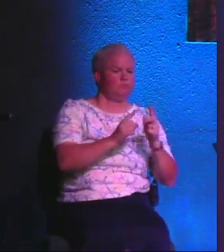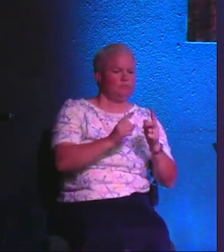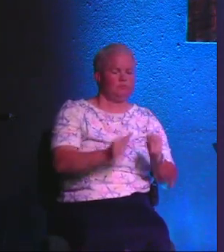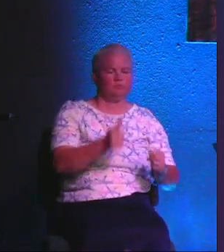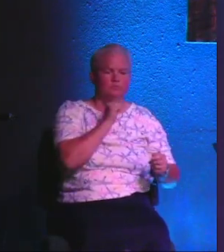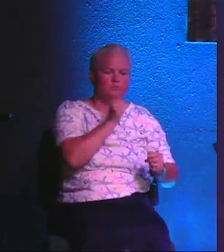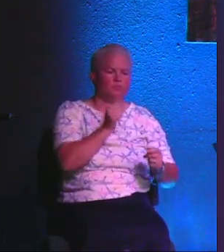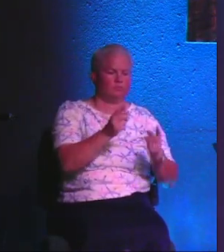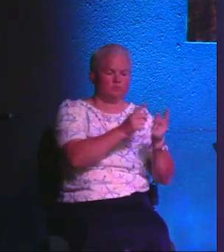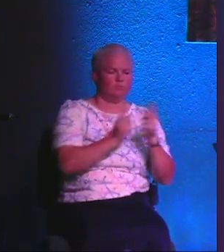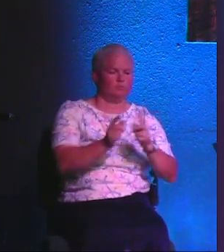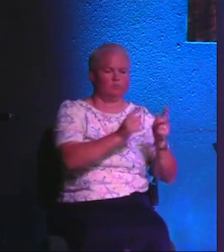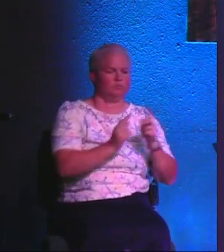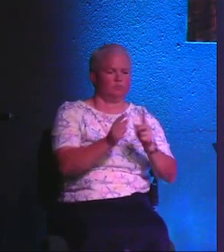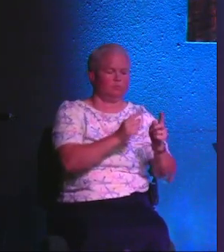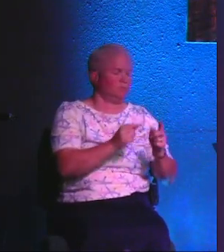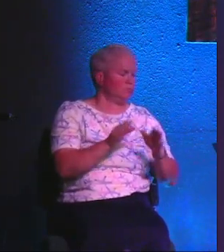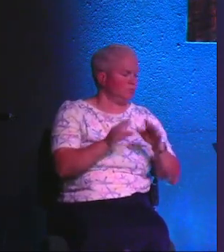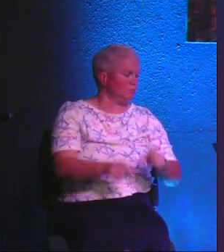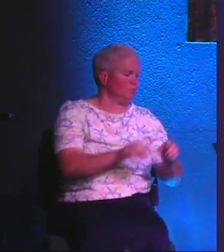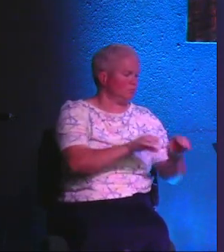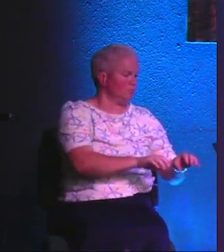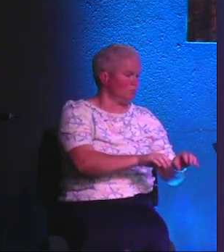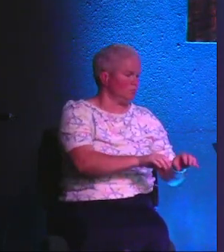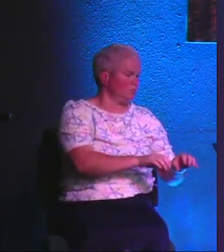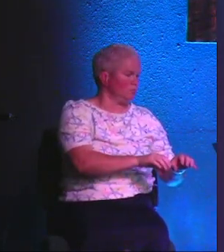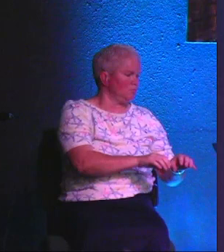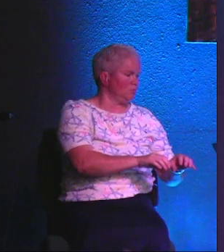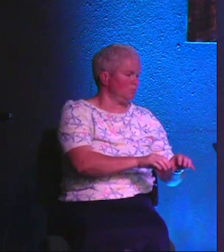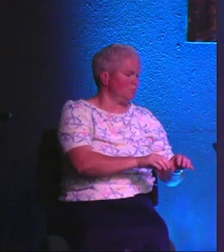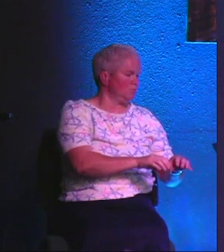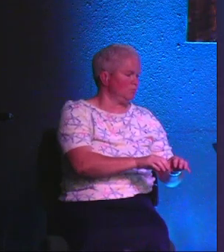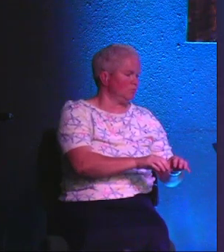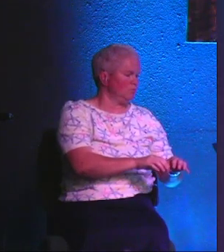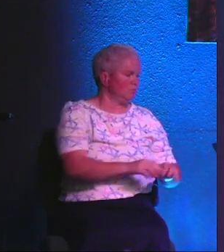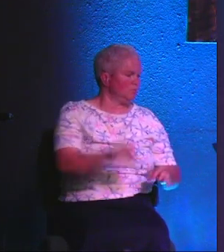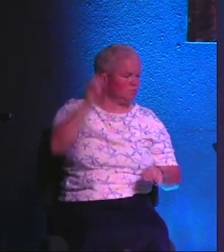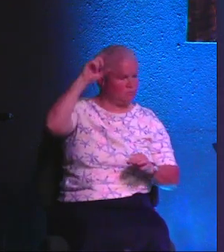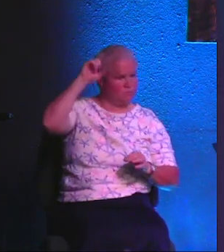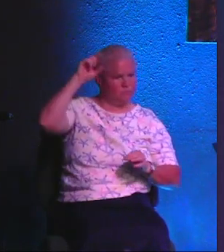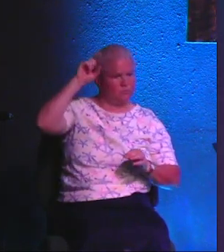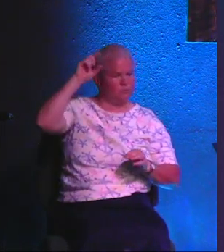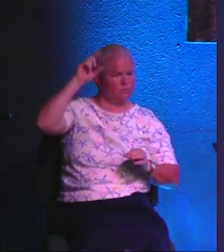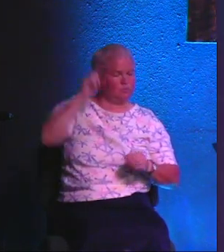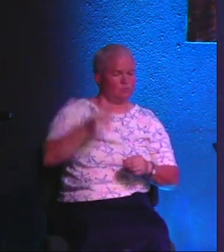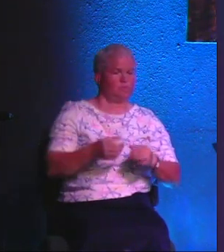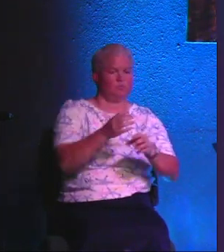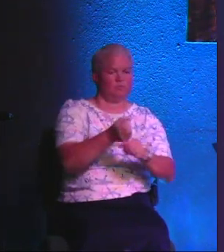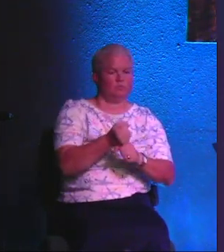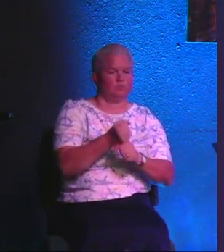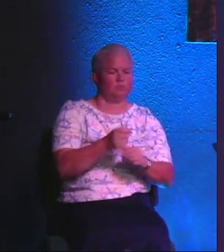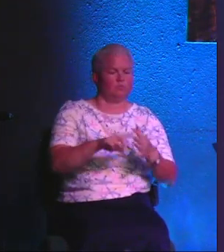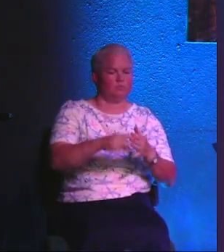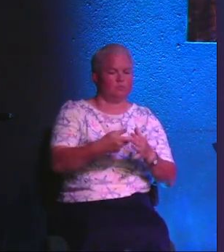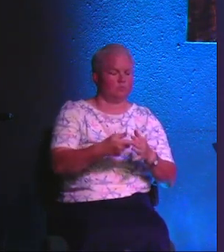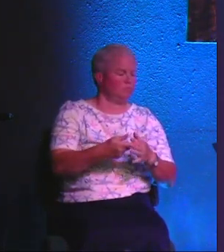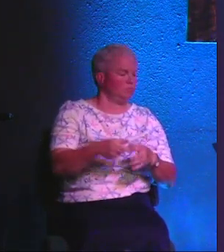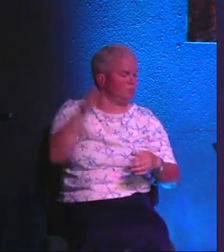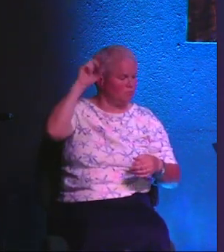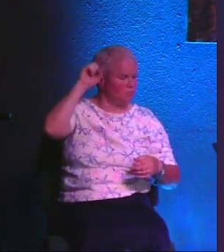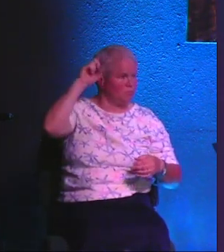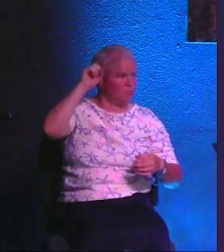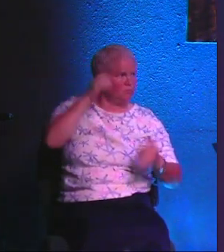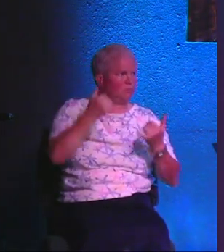not do to be active in this process. So understand this before we get started today. Please just